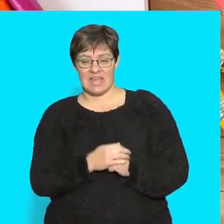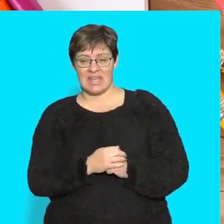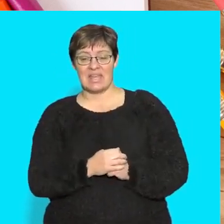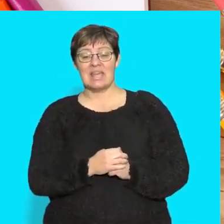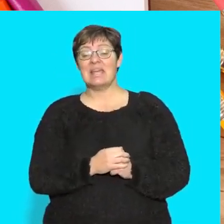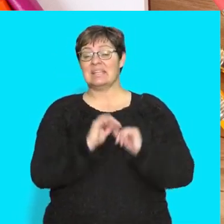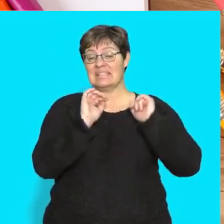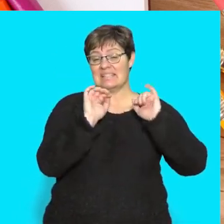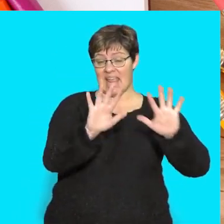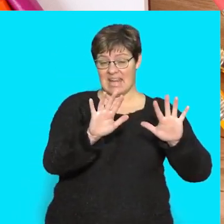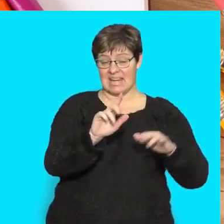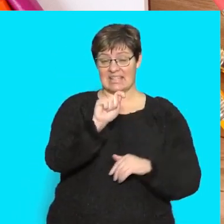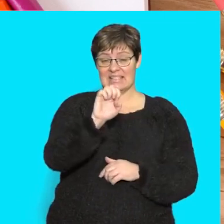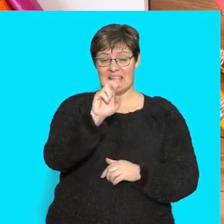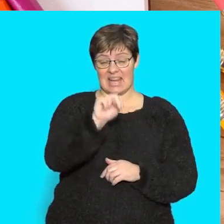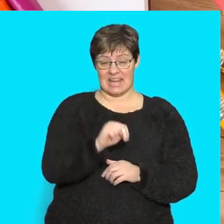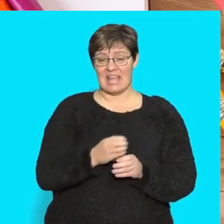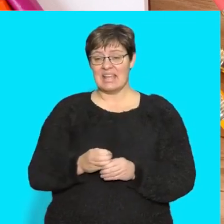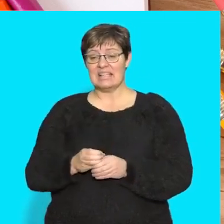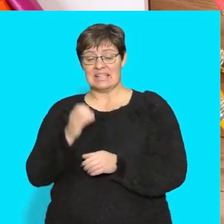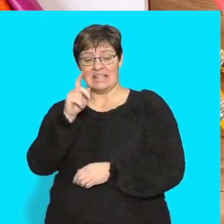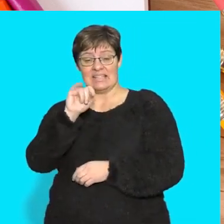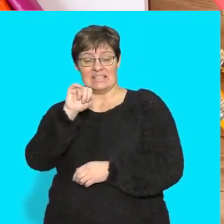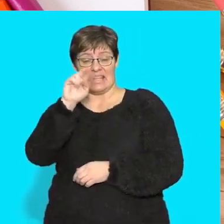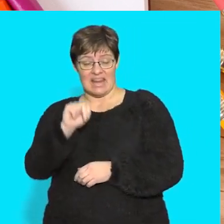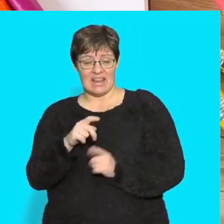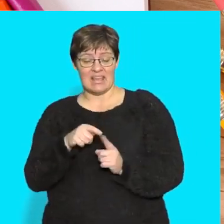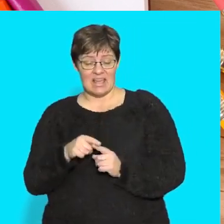tin top